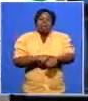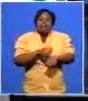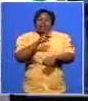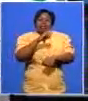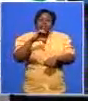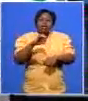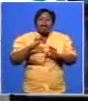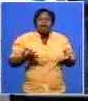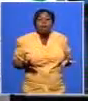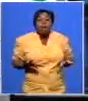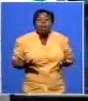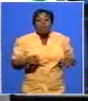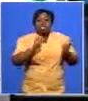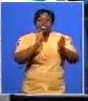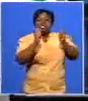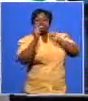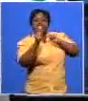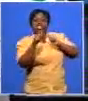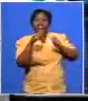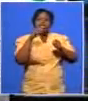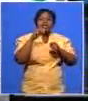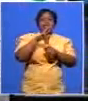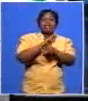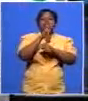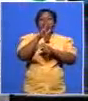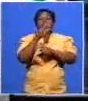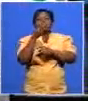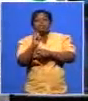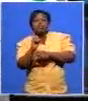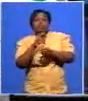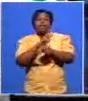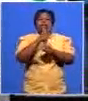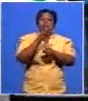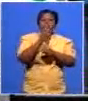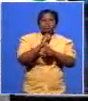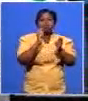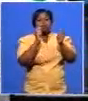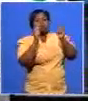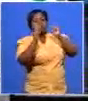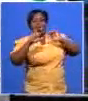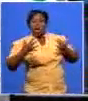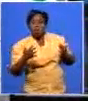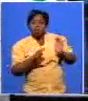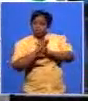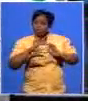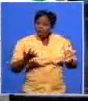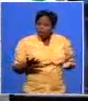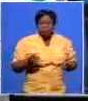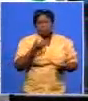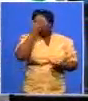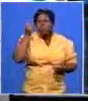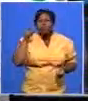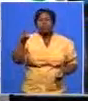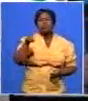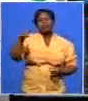how did it change in the 20s how did it change in the 40s how did it change in the 80s now which began